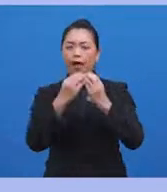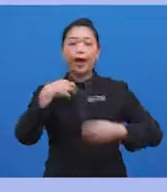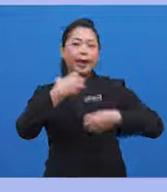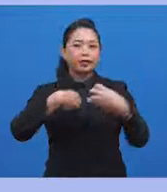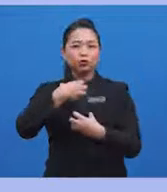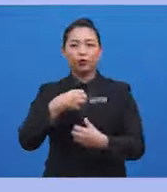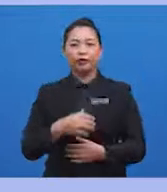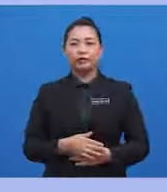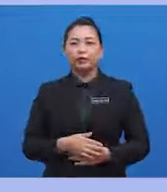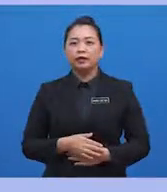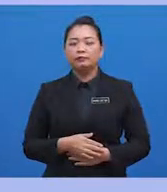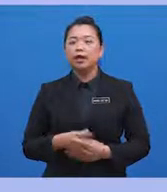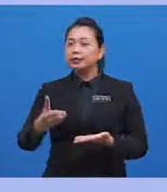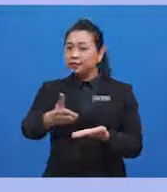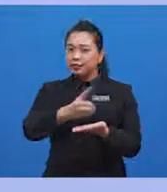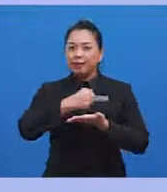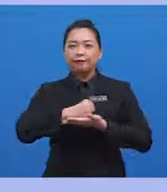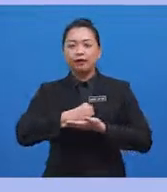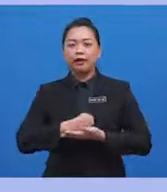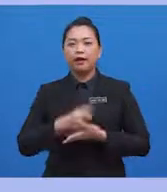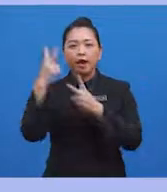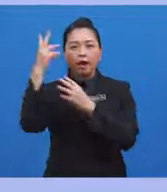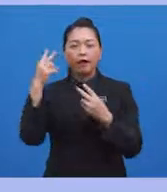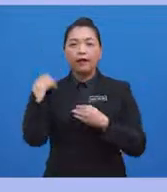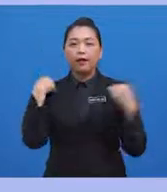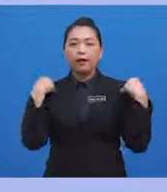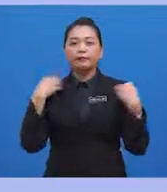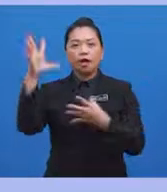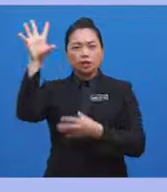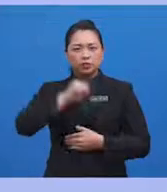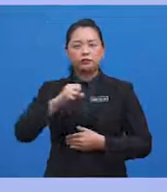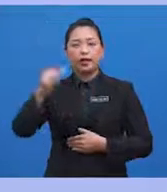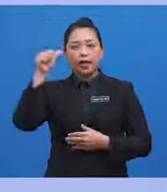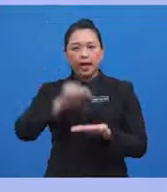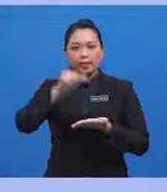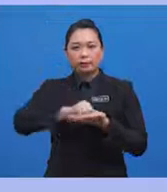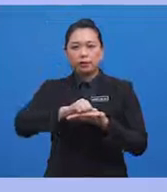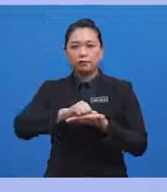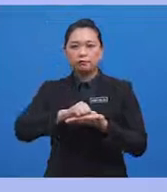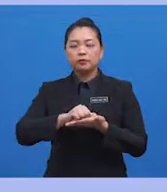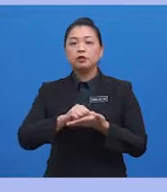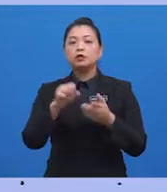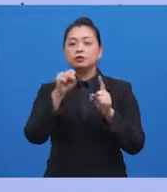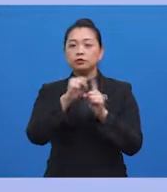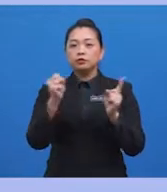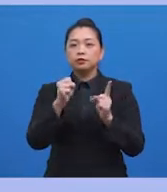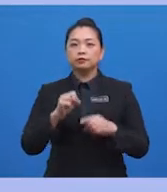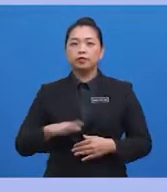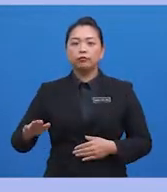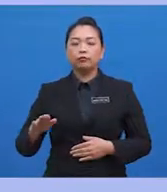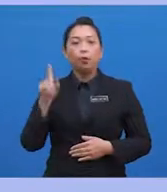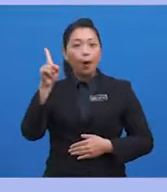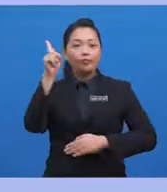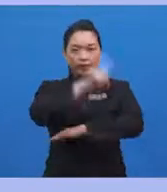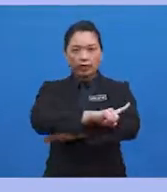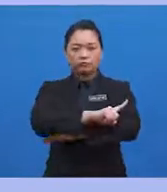my status and felt it was deserved having achieved academically as well as socially since childhood. And then one